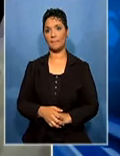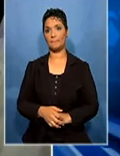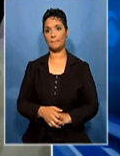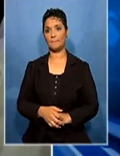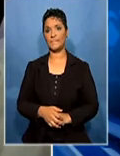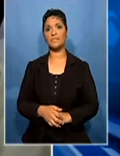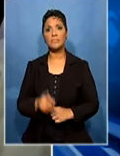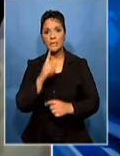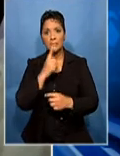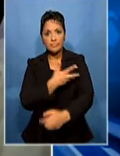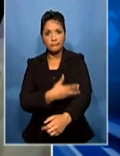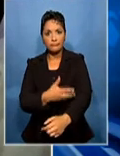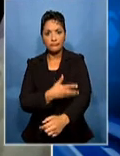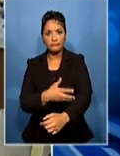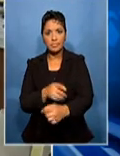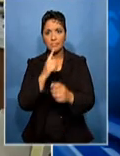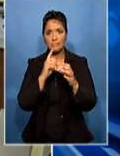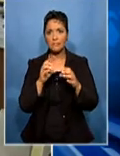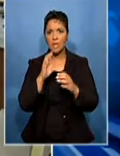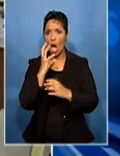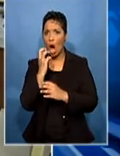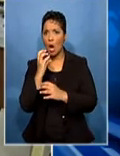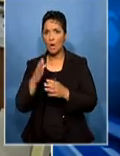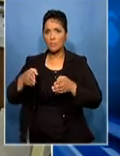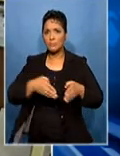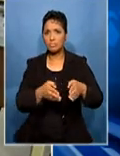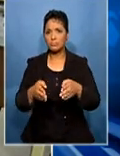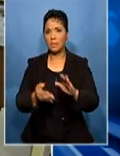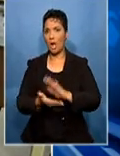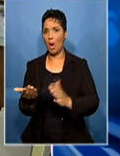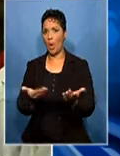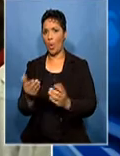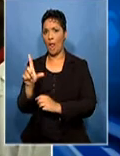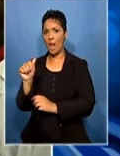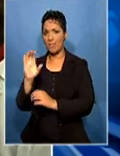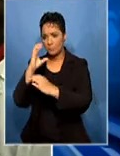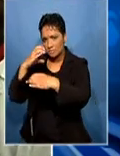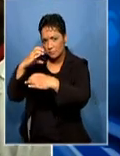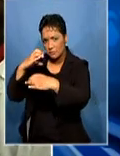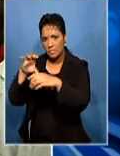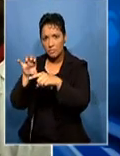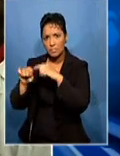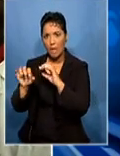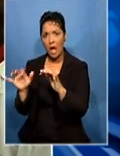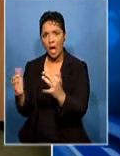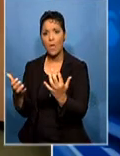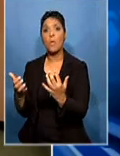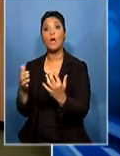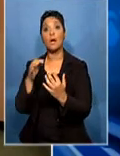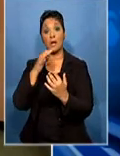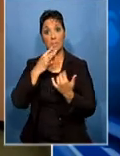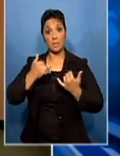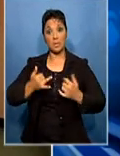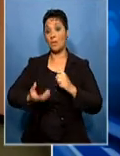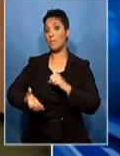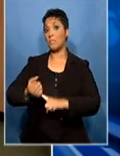Water samples from reservoirs and the Orange River have been sent to a Pretoria lab for testing. Stool samples have also been sent. Results